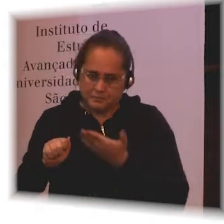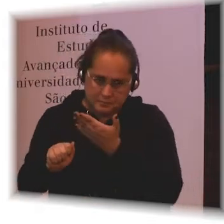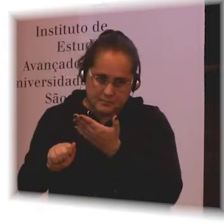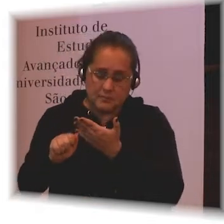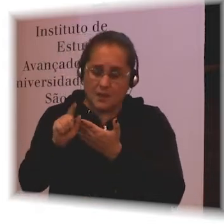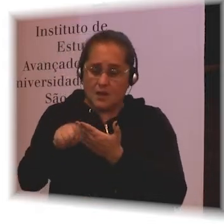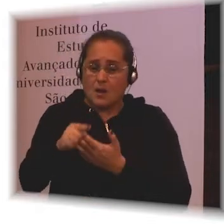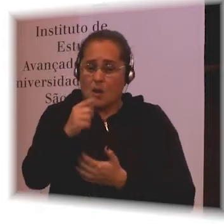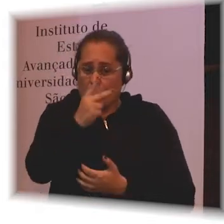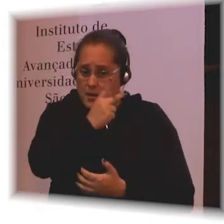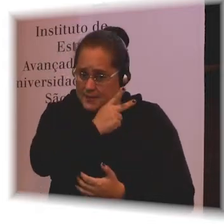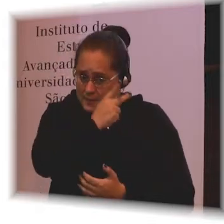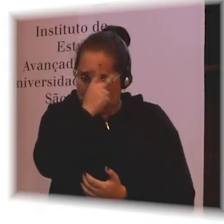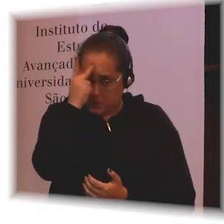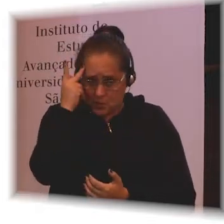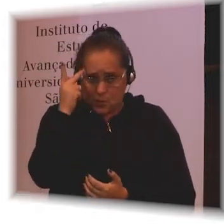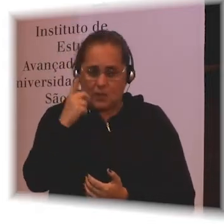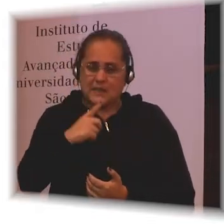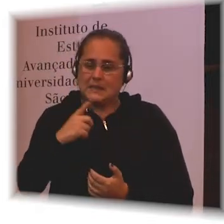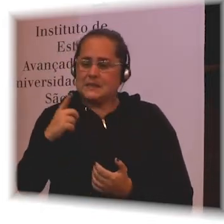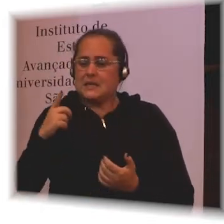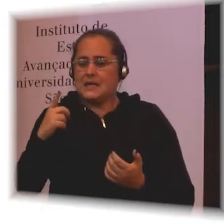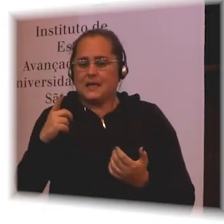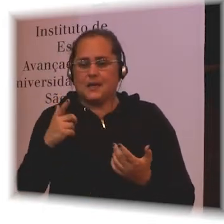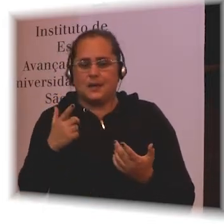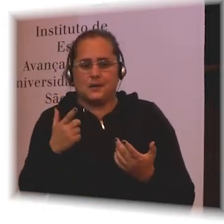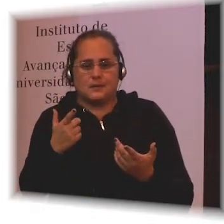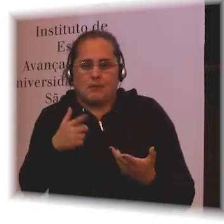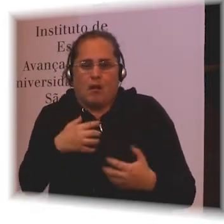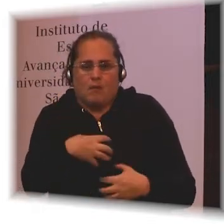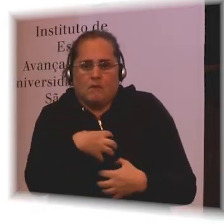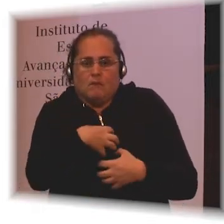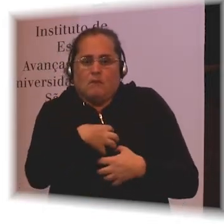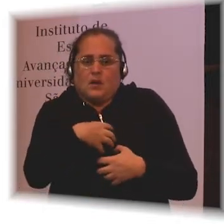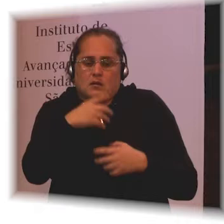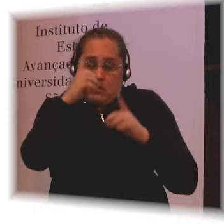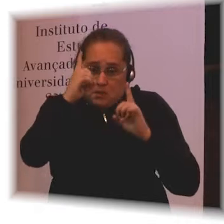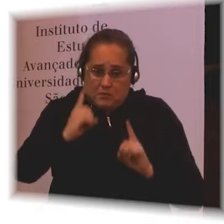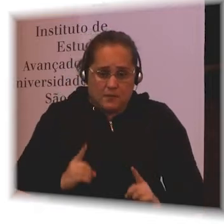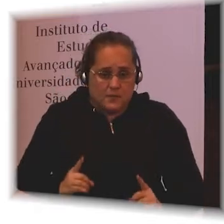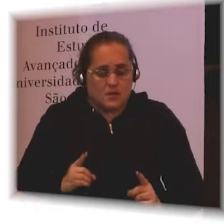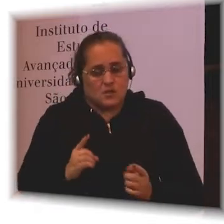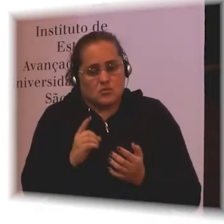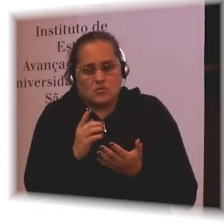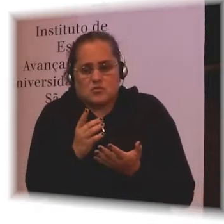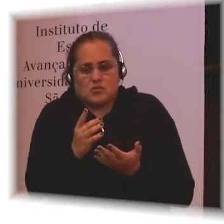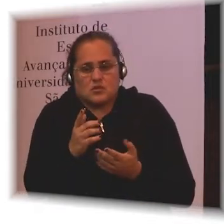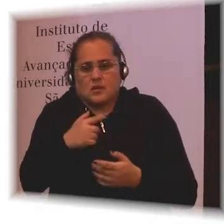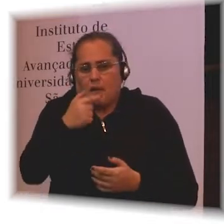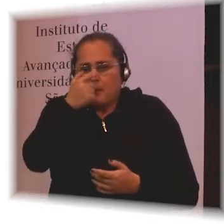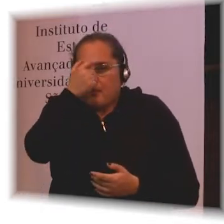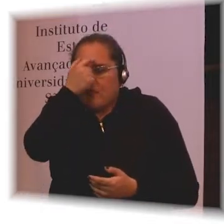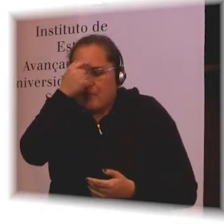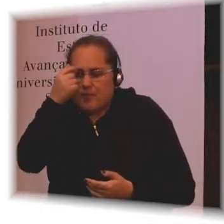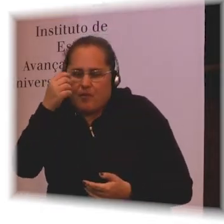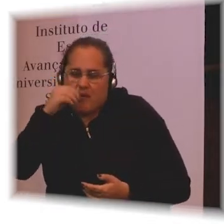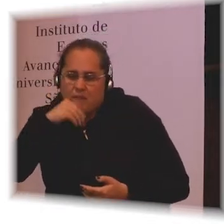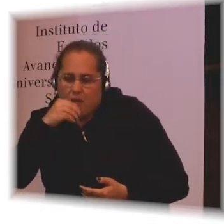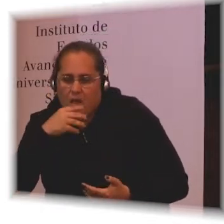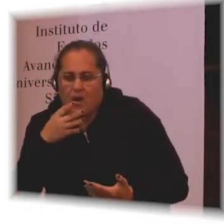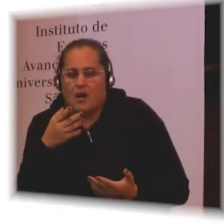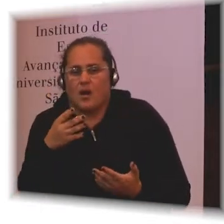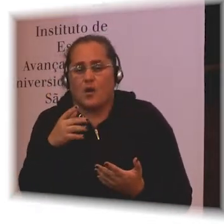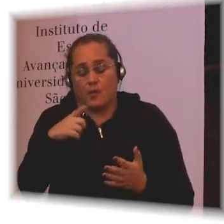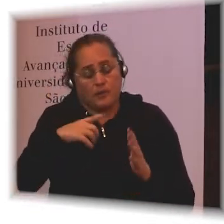So a lot of it was anxiety and depression and then also dementias. And about a third was physical impairments. And then the